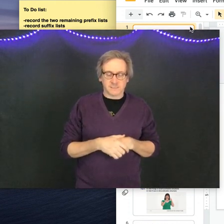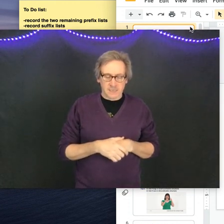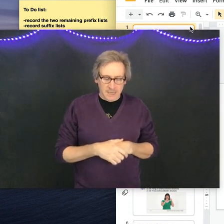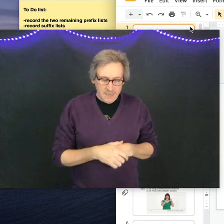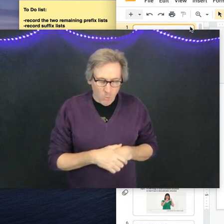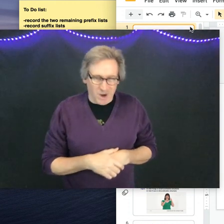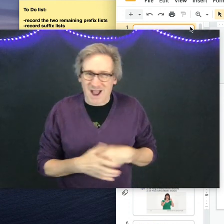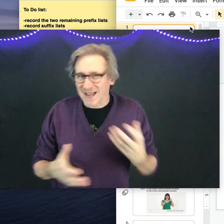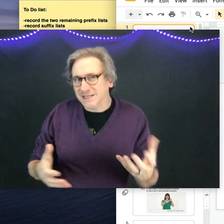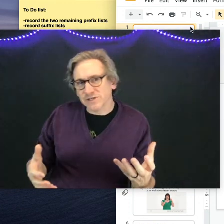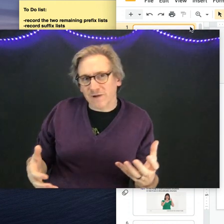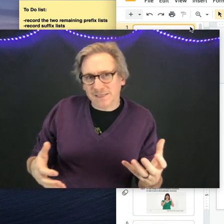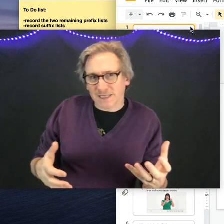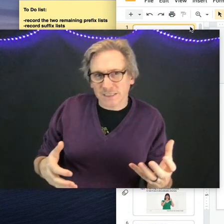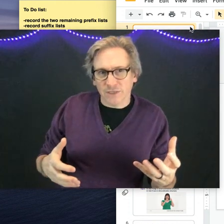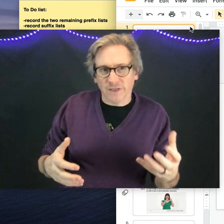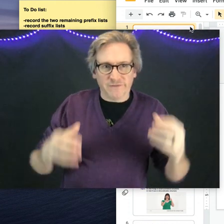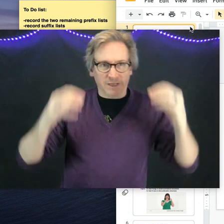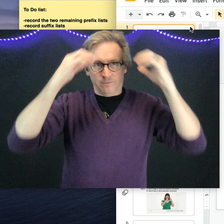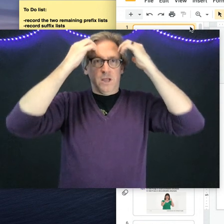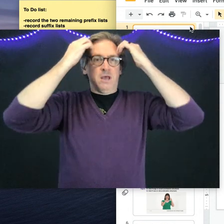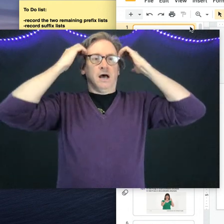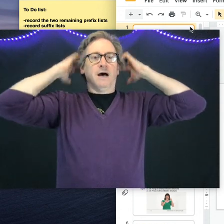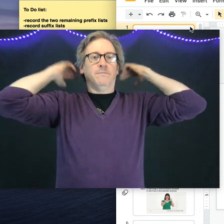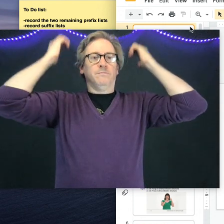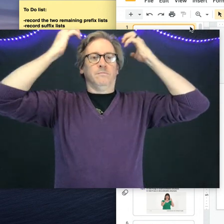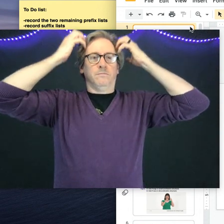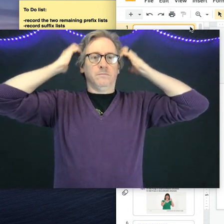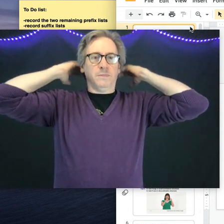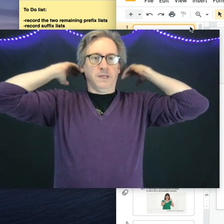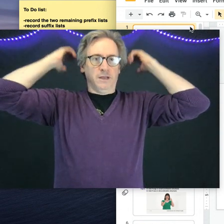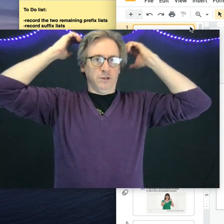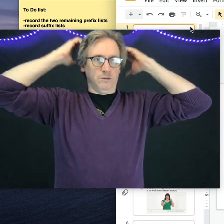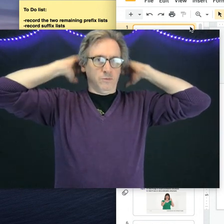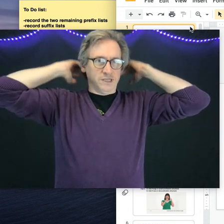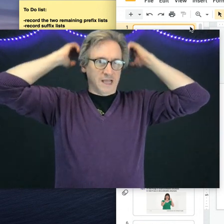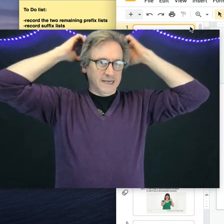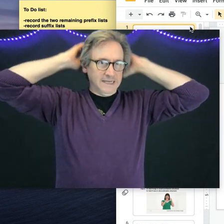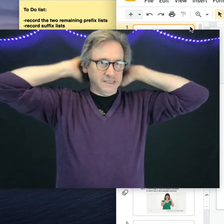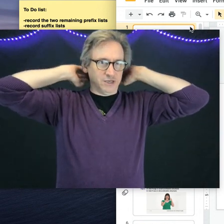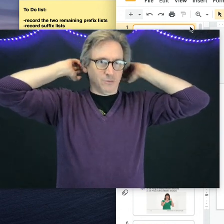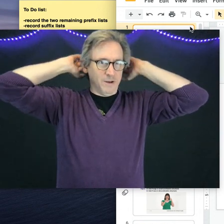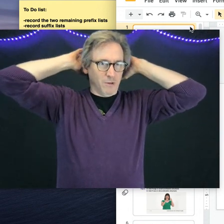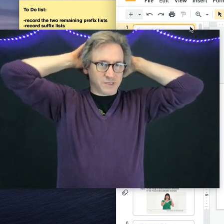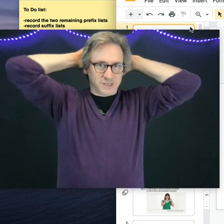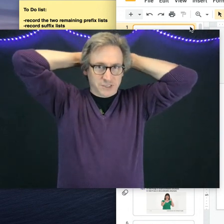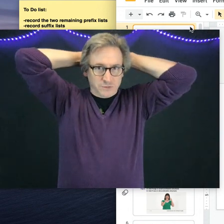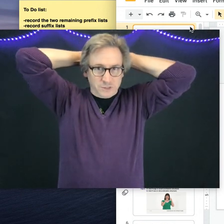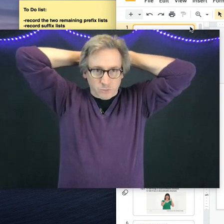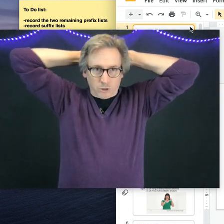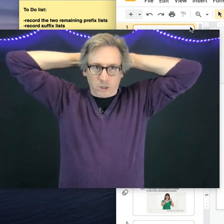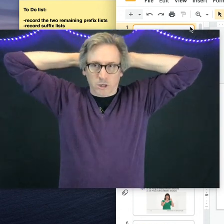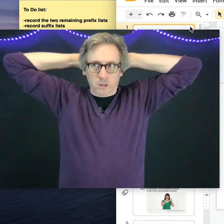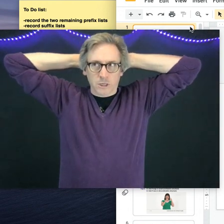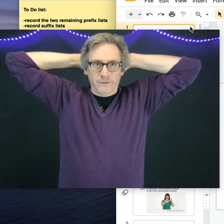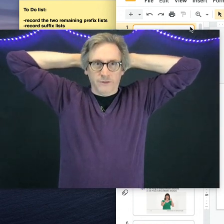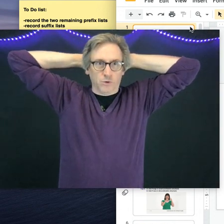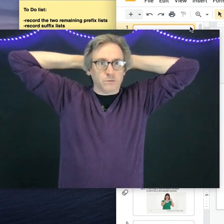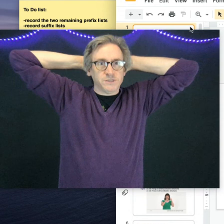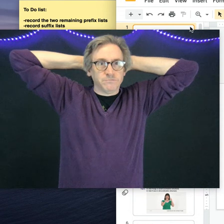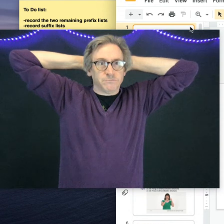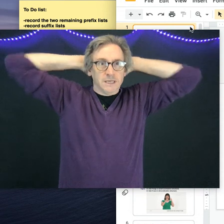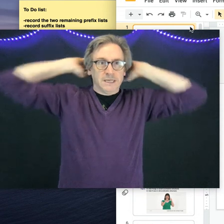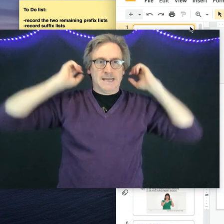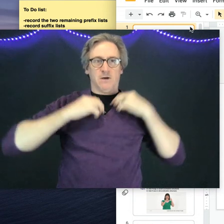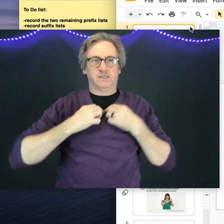residence, what kinds of residence you live in. It was a lot easier when most of the students were in the